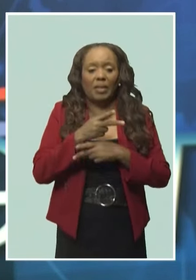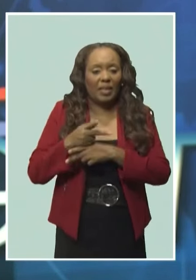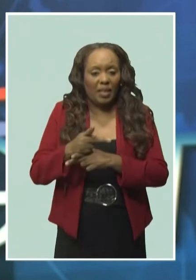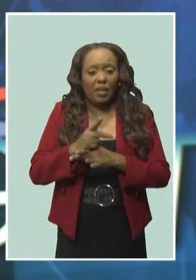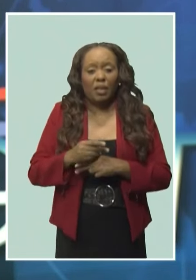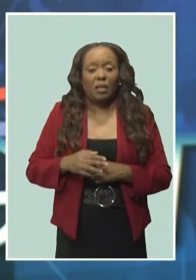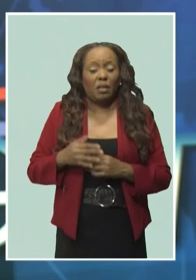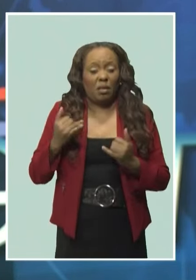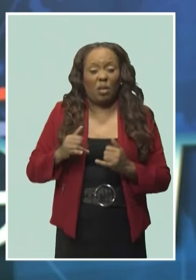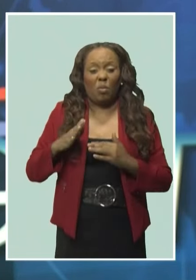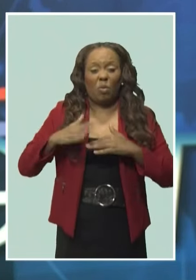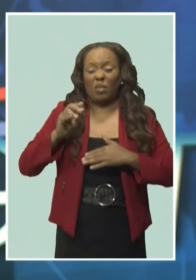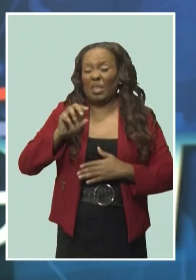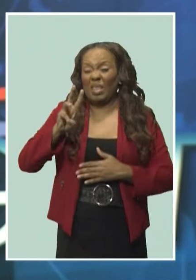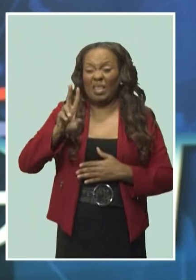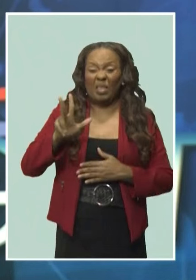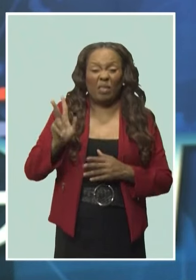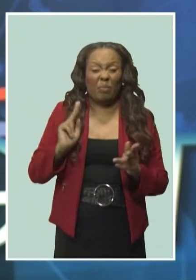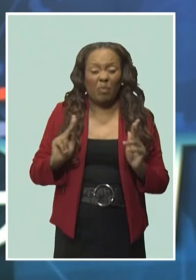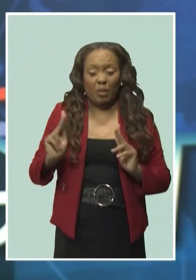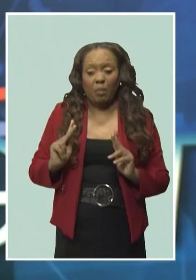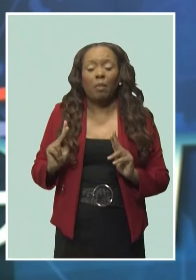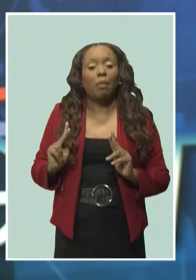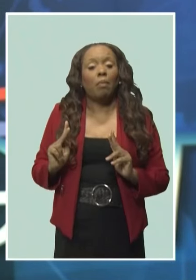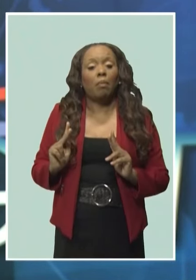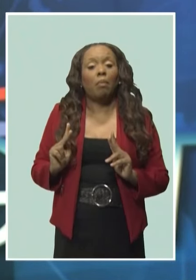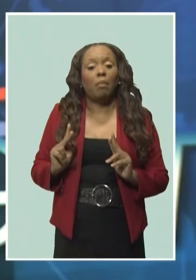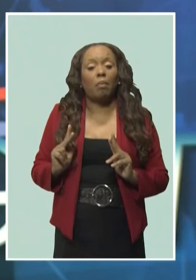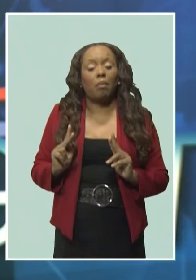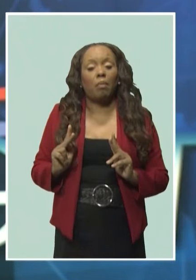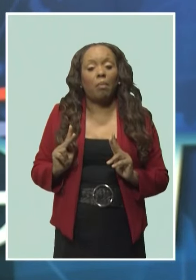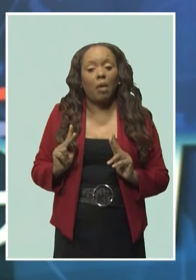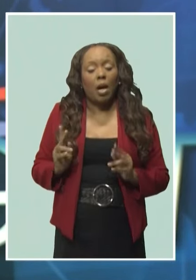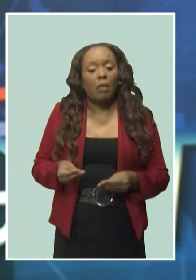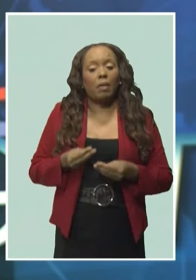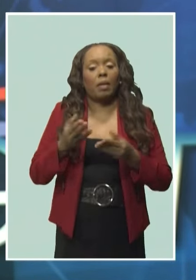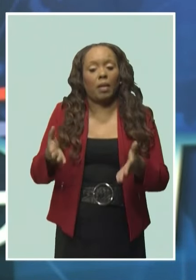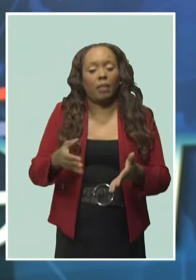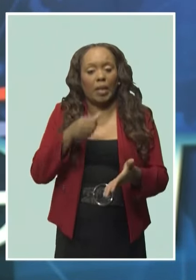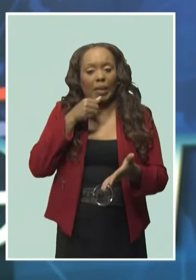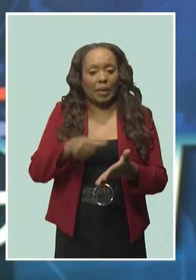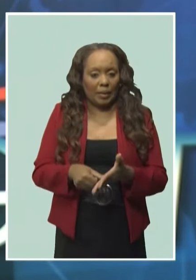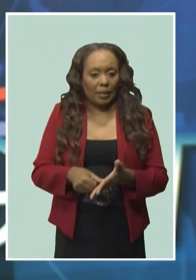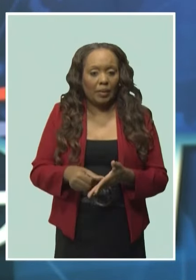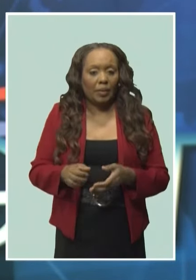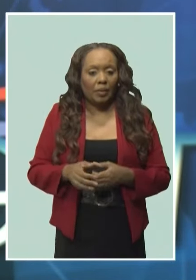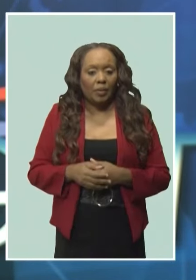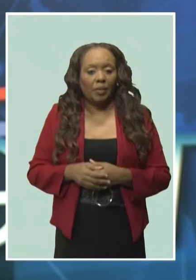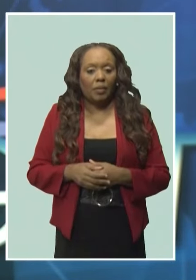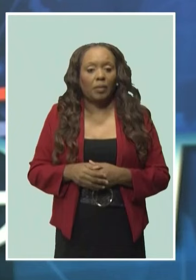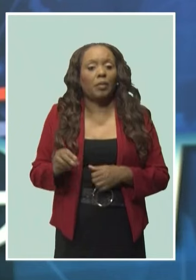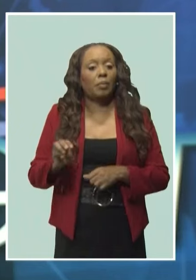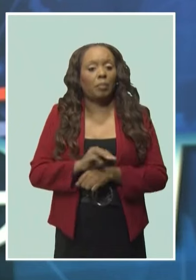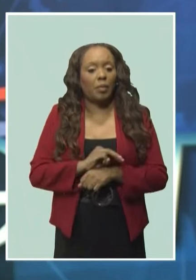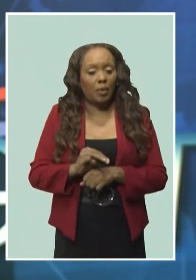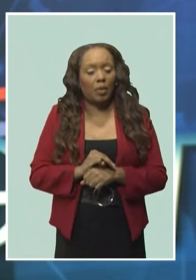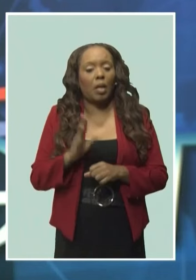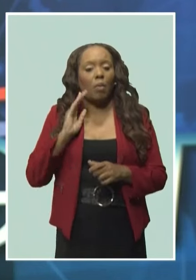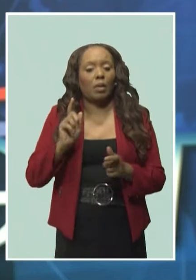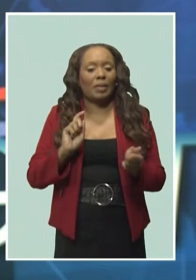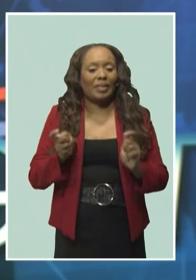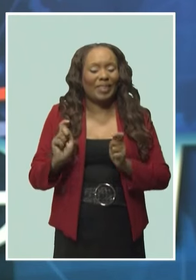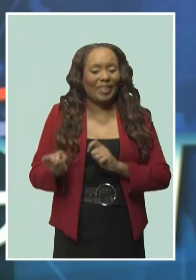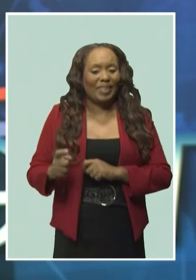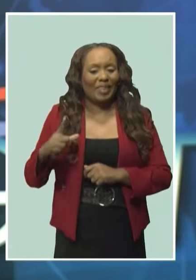in the south. It was also revealed that the Ministry of Health has recommended an amendment to the legislation to make the process